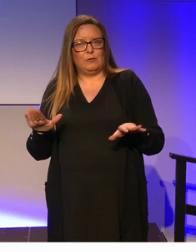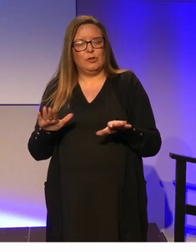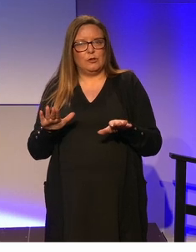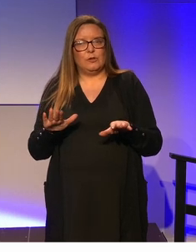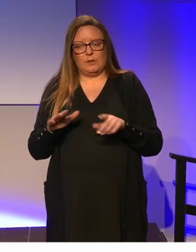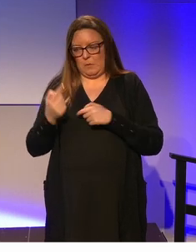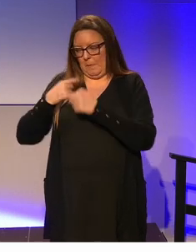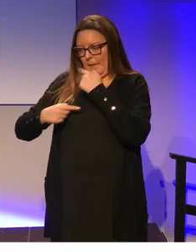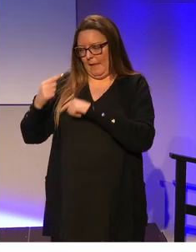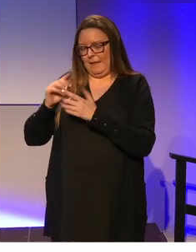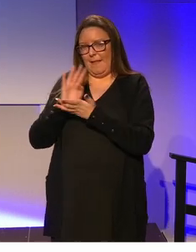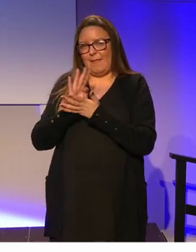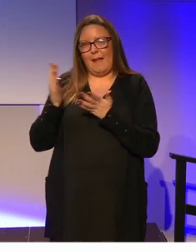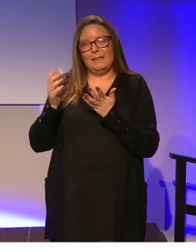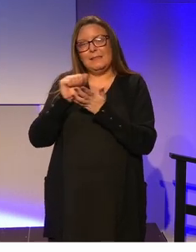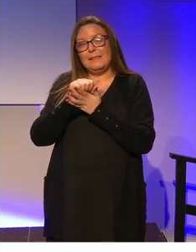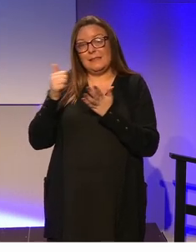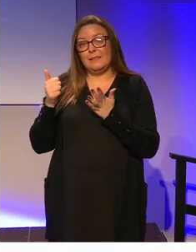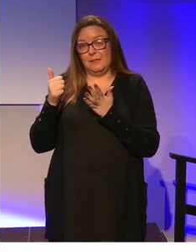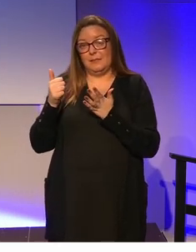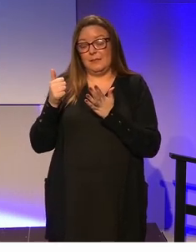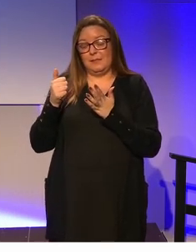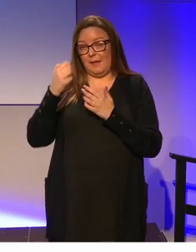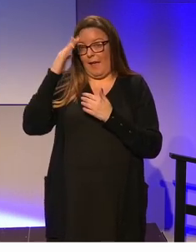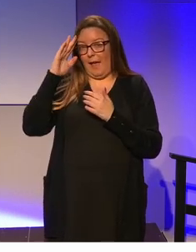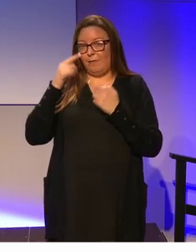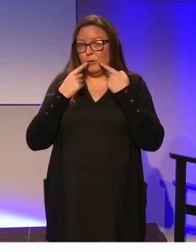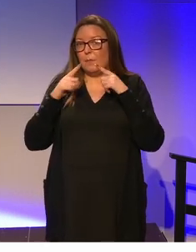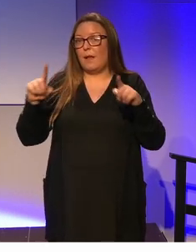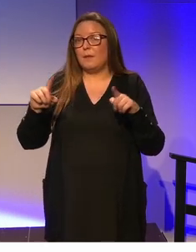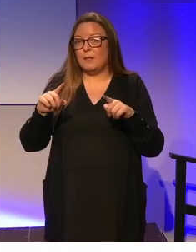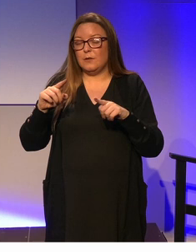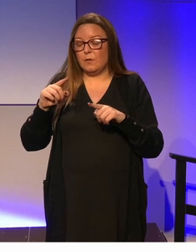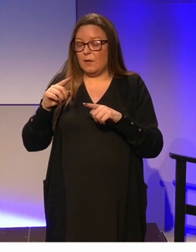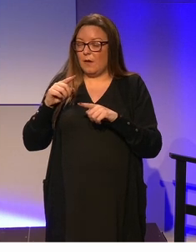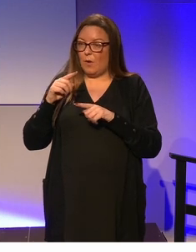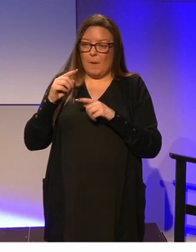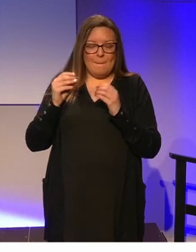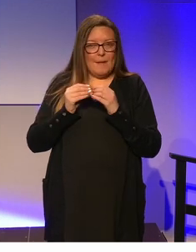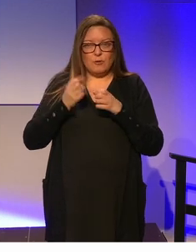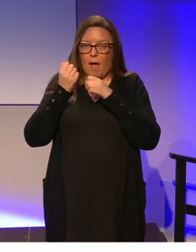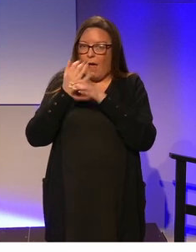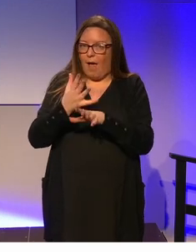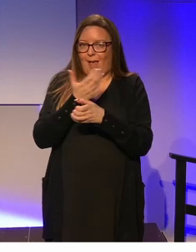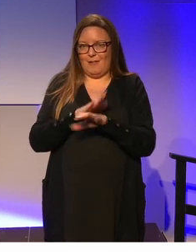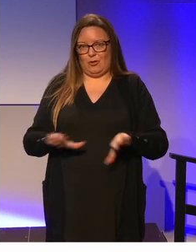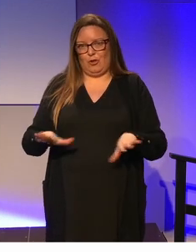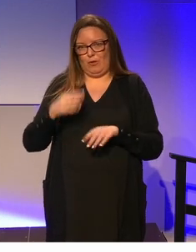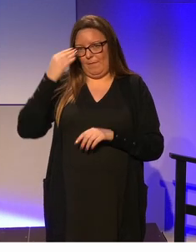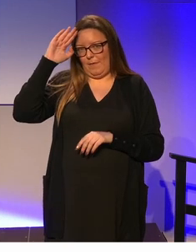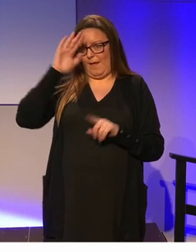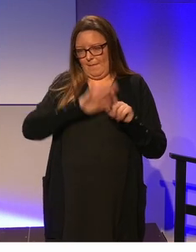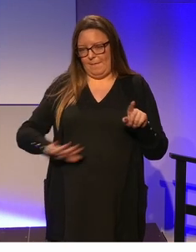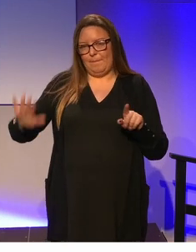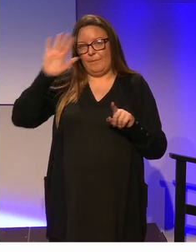As far back as 1916 in the proclamation we all know the cherish all children of the nation equally and we know that it was